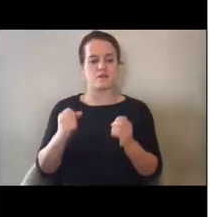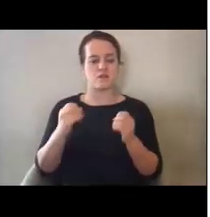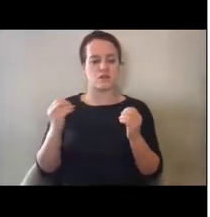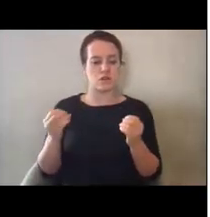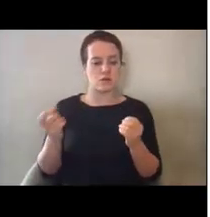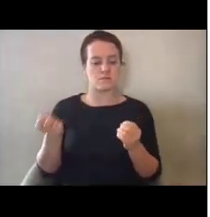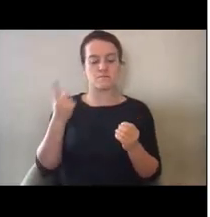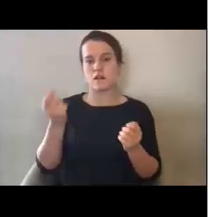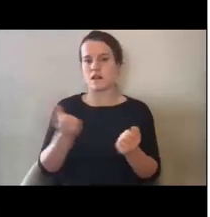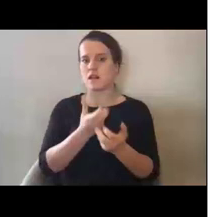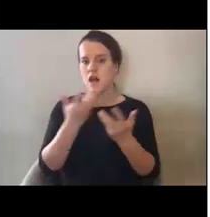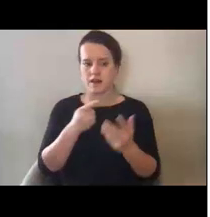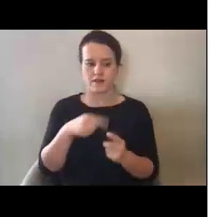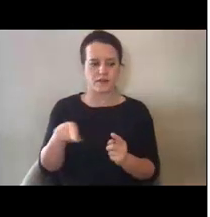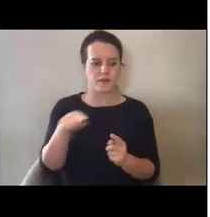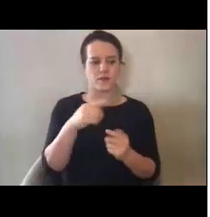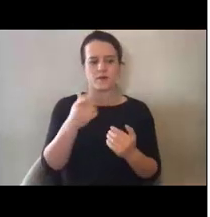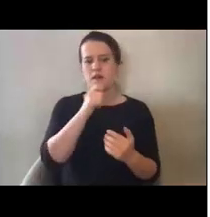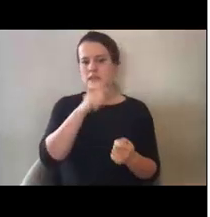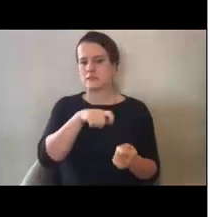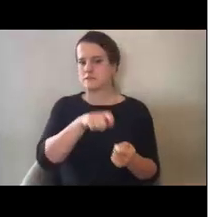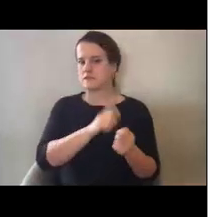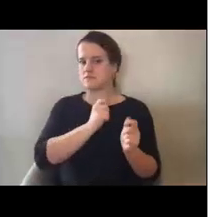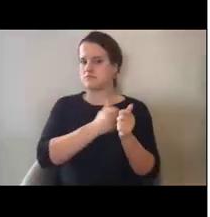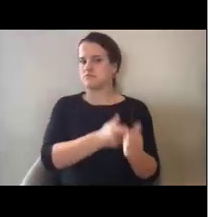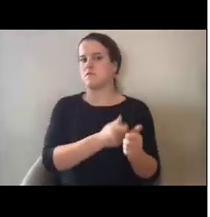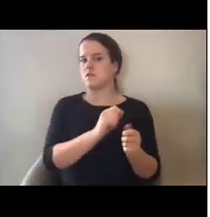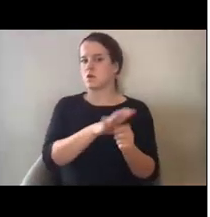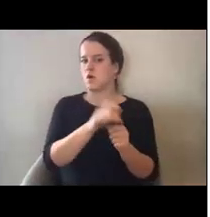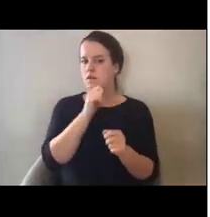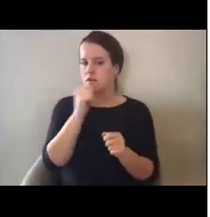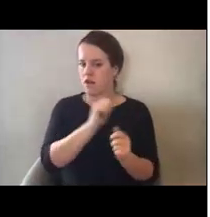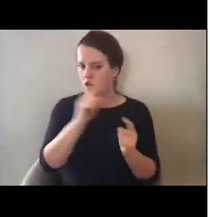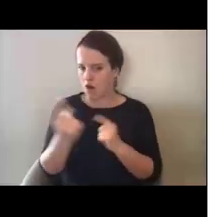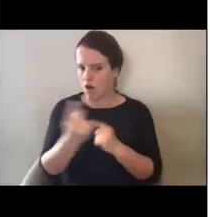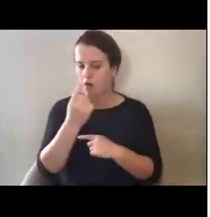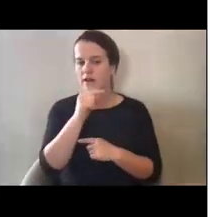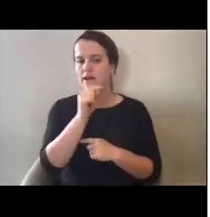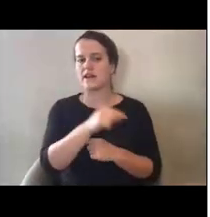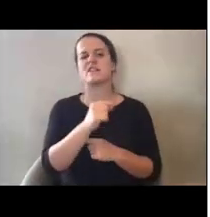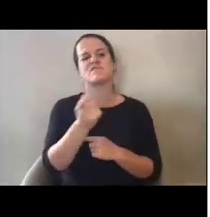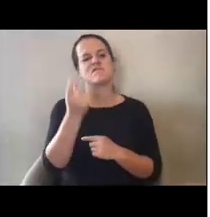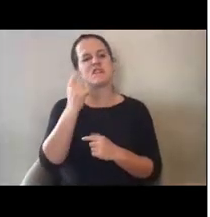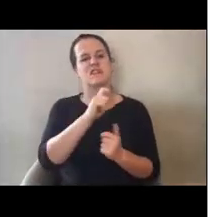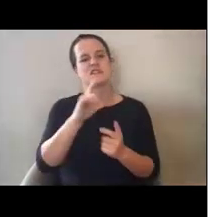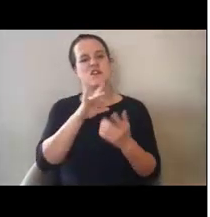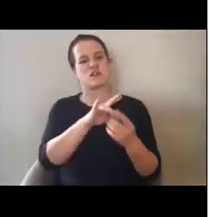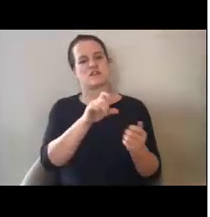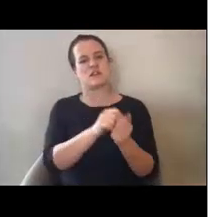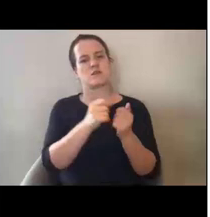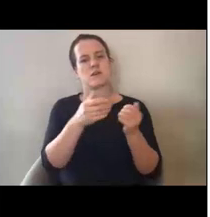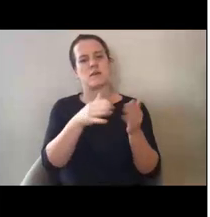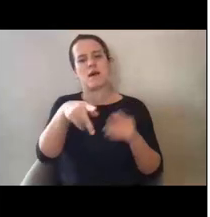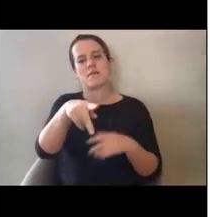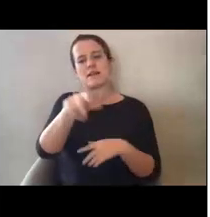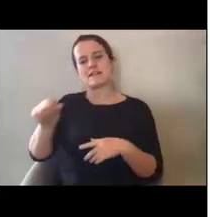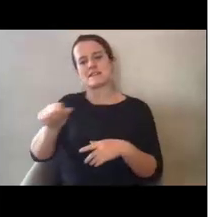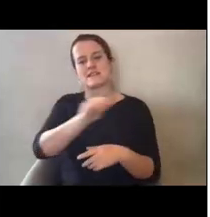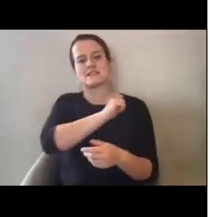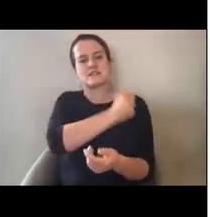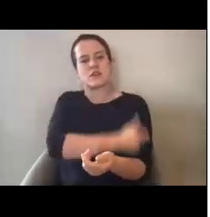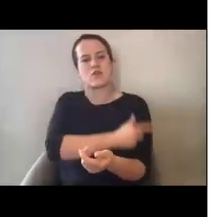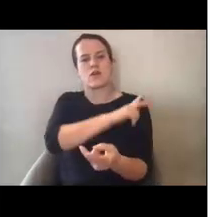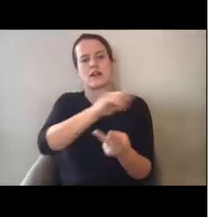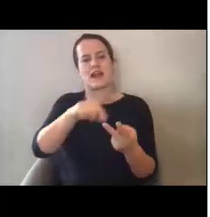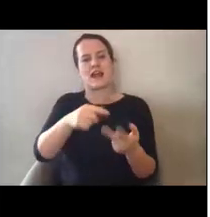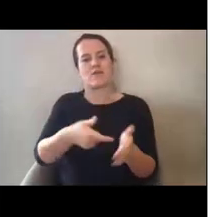of this is not specific to COVID. This is all consistent with public assistance program authorities and requirements